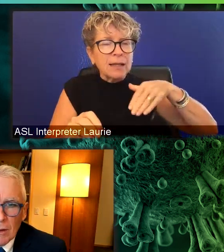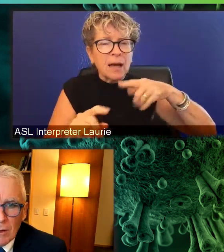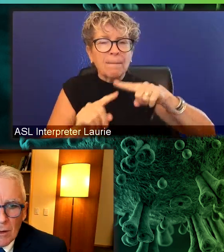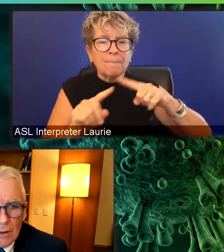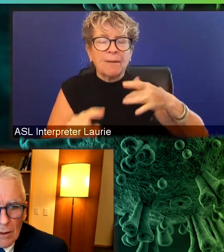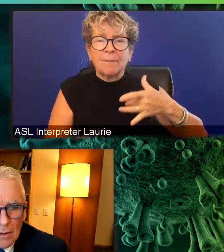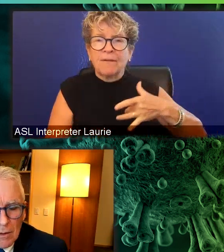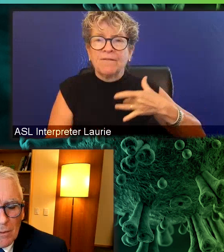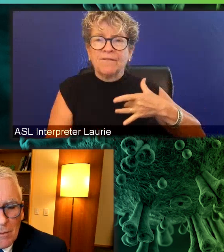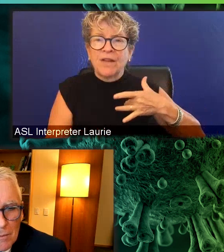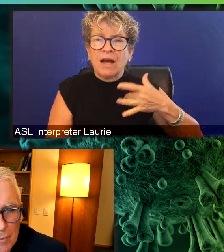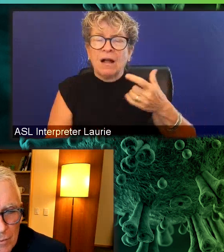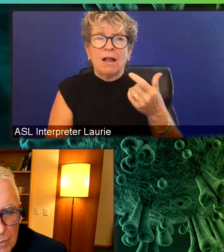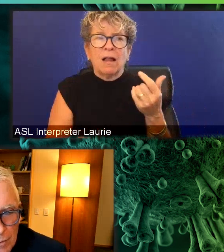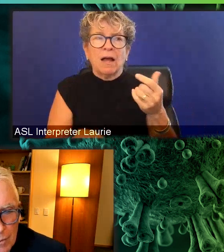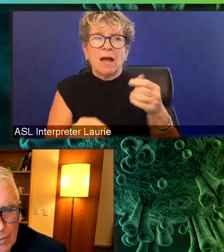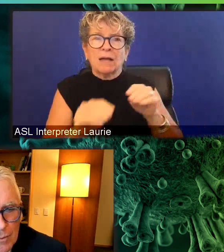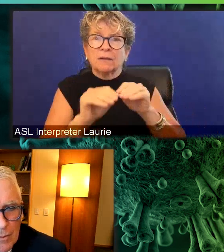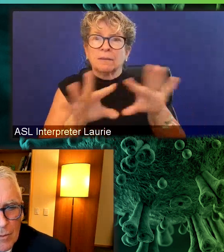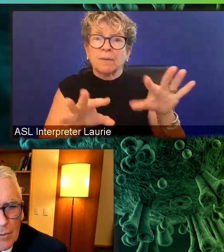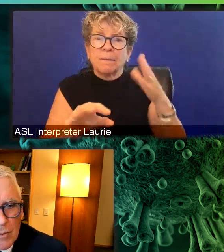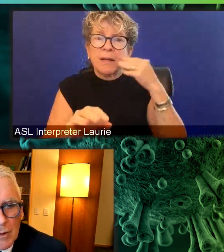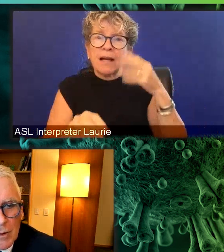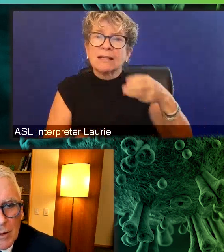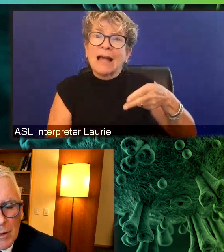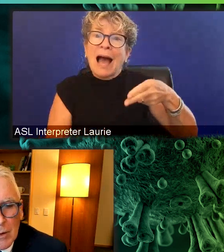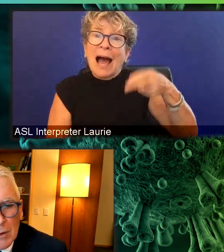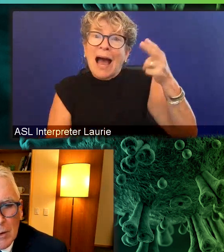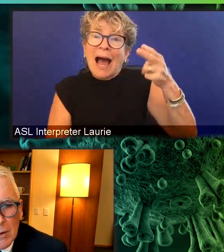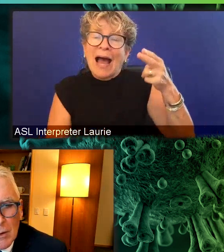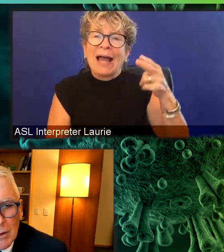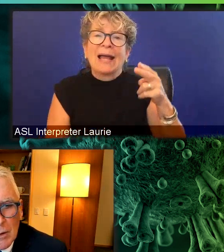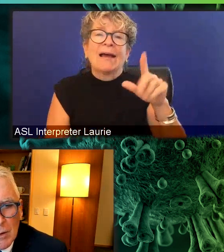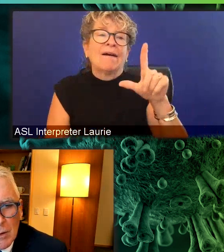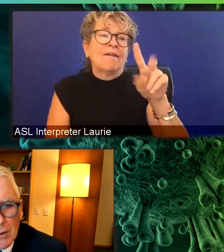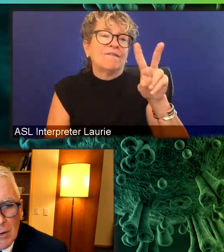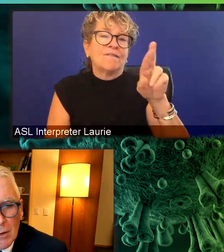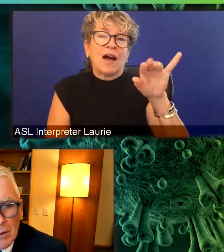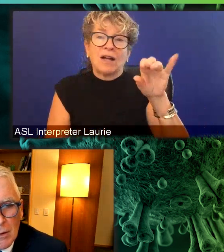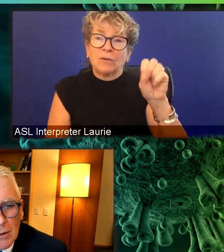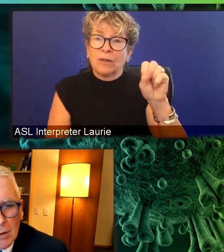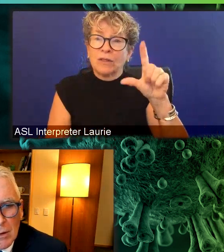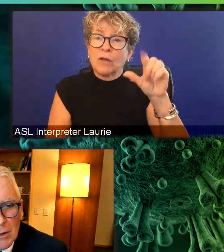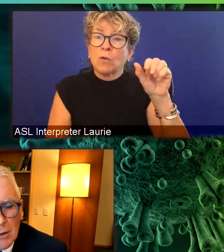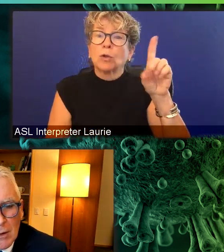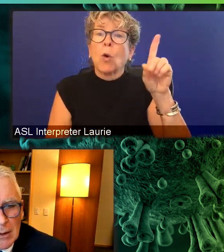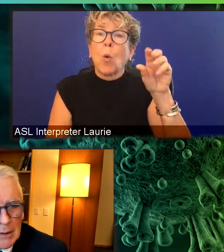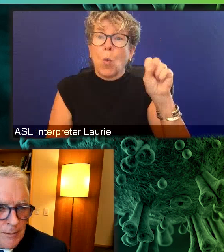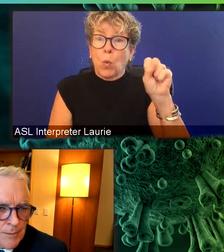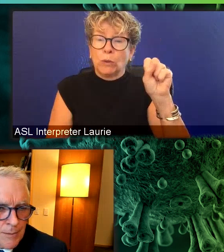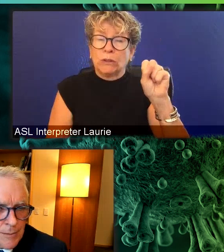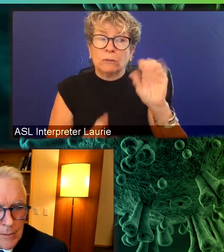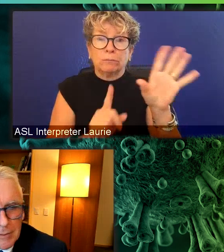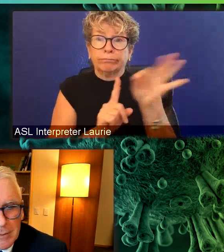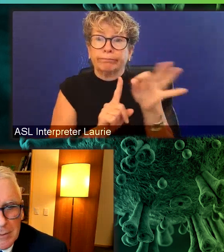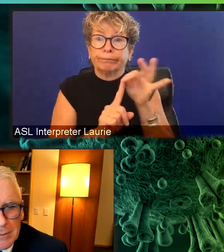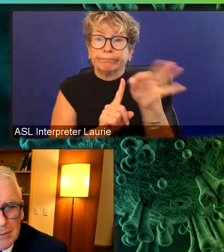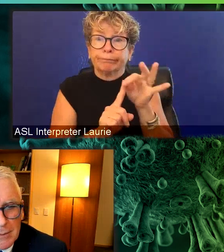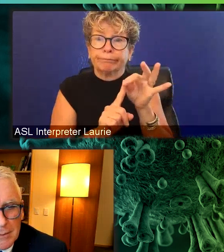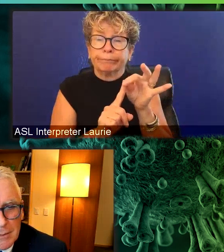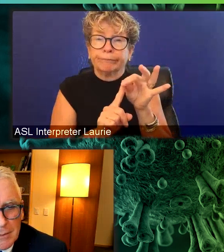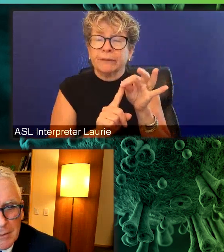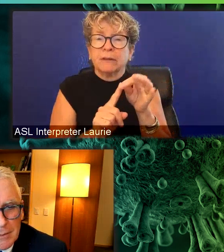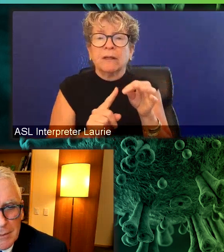viral loads within individuals. It's better at attaching the cells and better at replicating and so forth. And so you get people that are infected by Delta